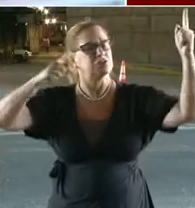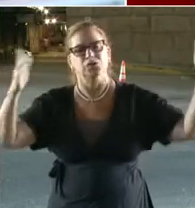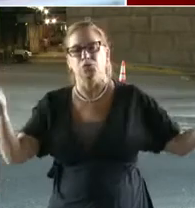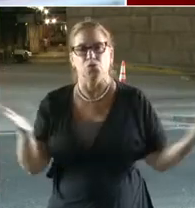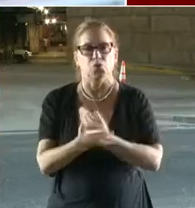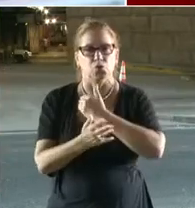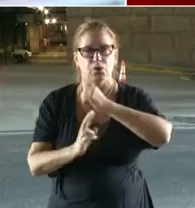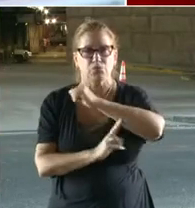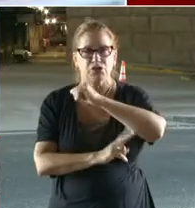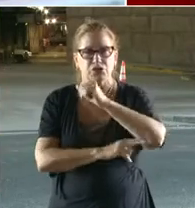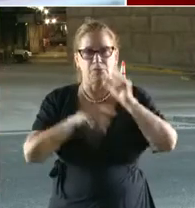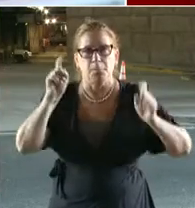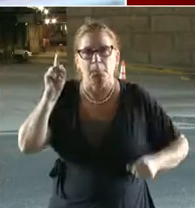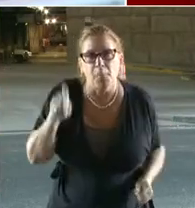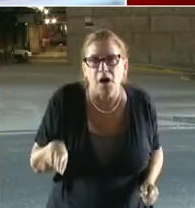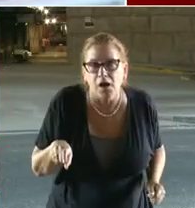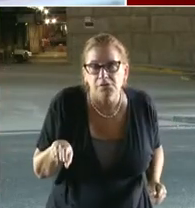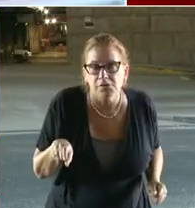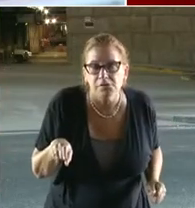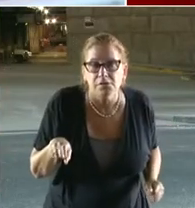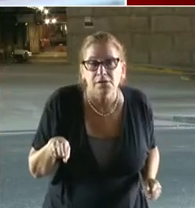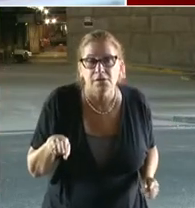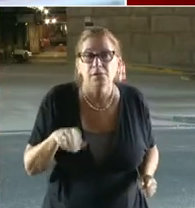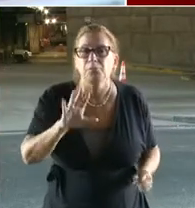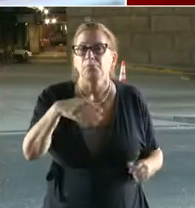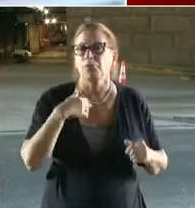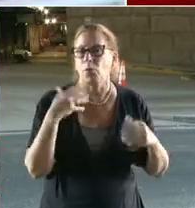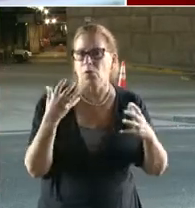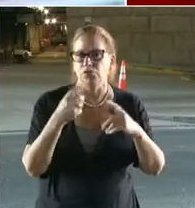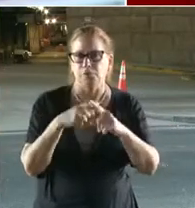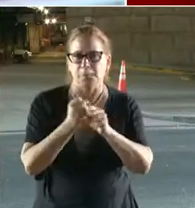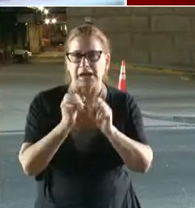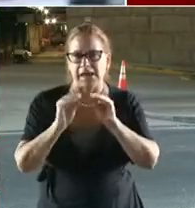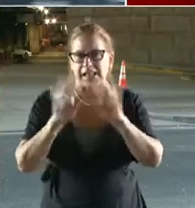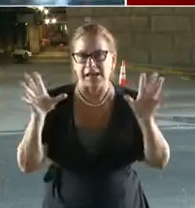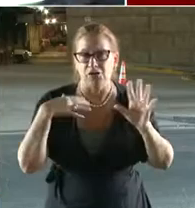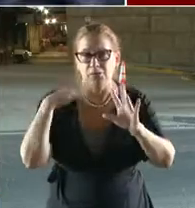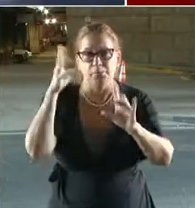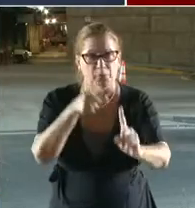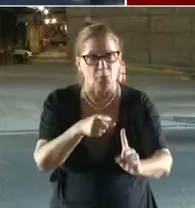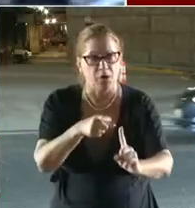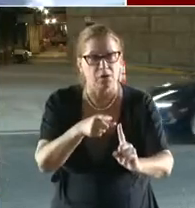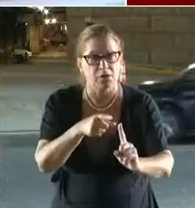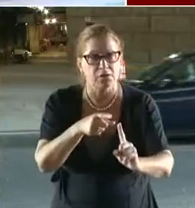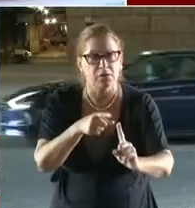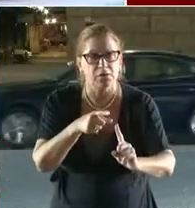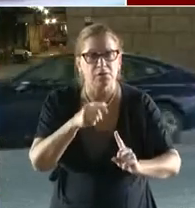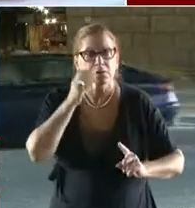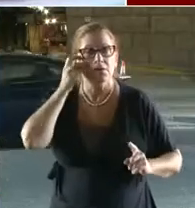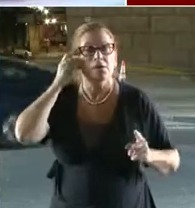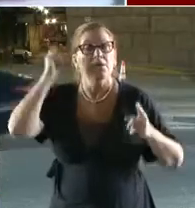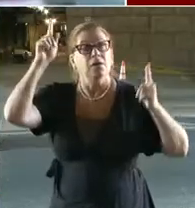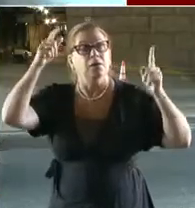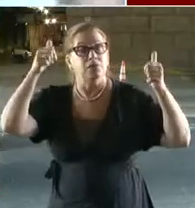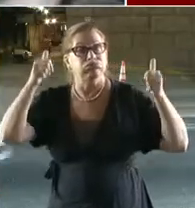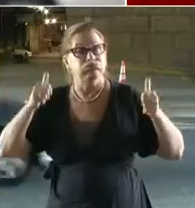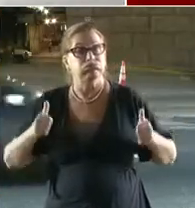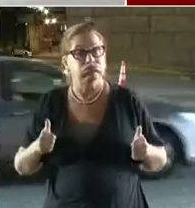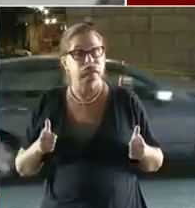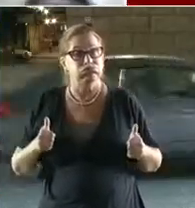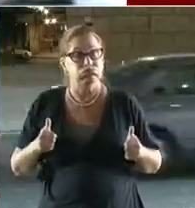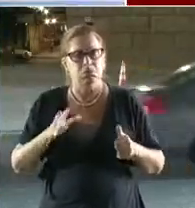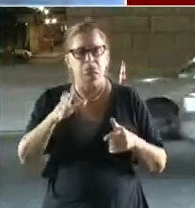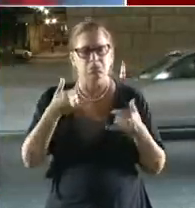we want to be clear that a bridge that is rated in poor condition is safe for vehicles and for